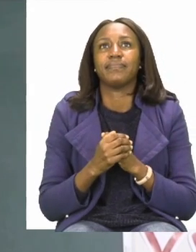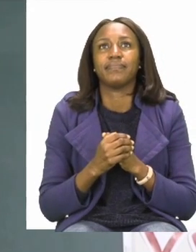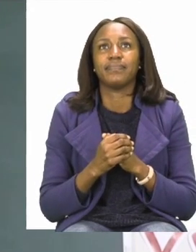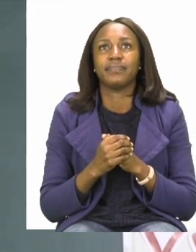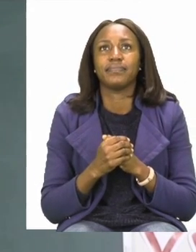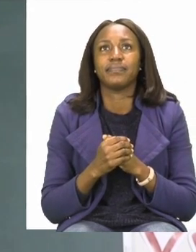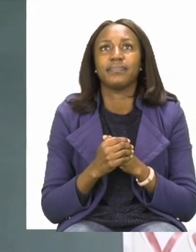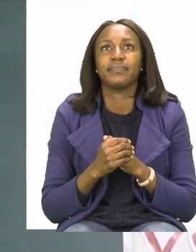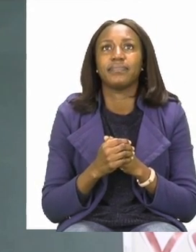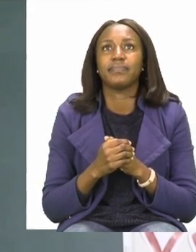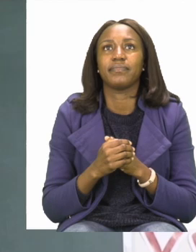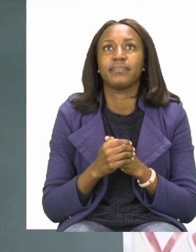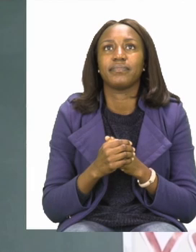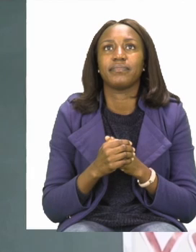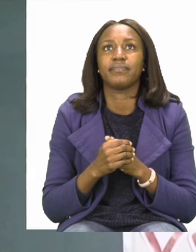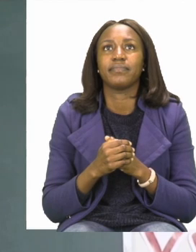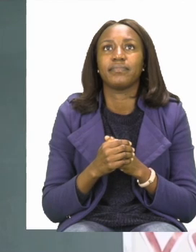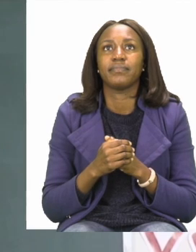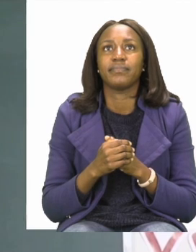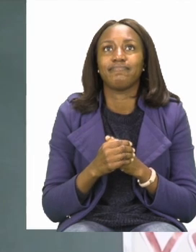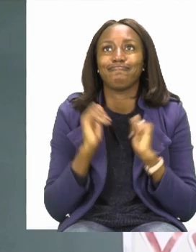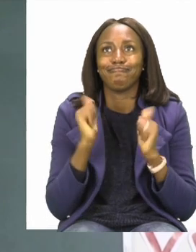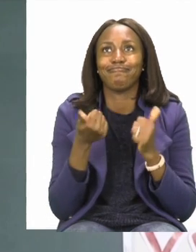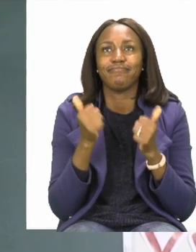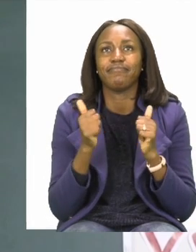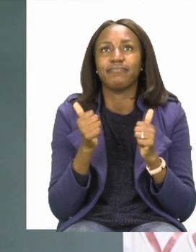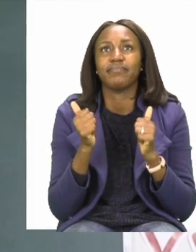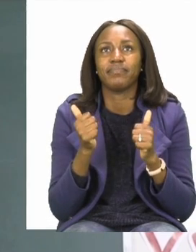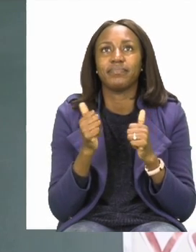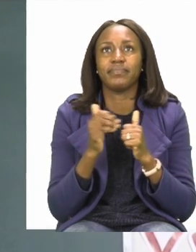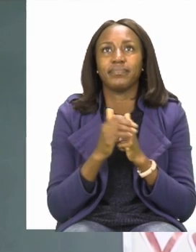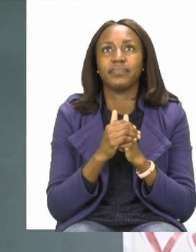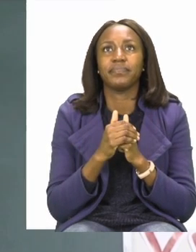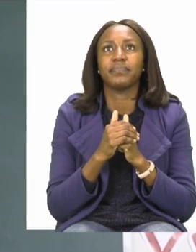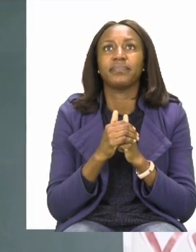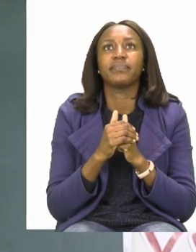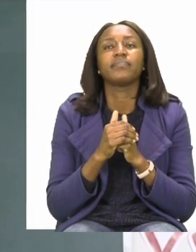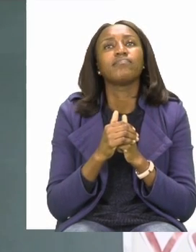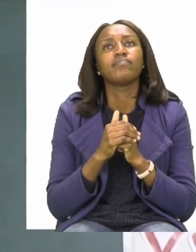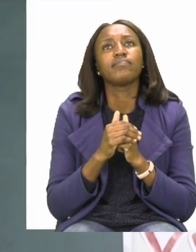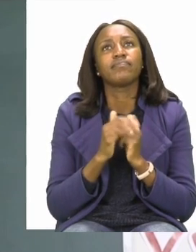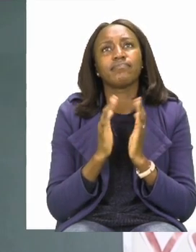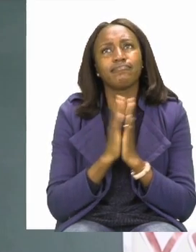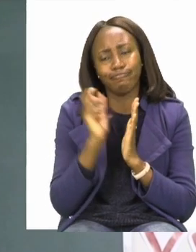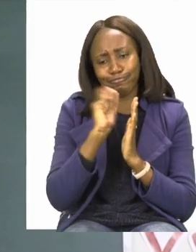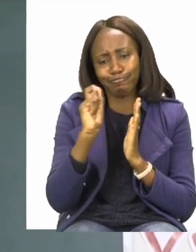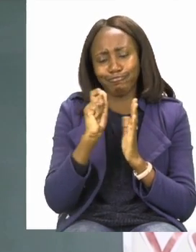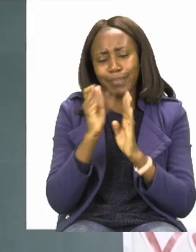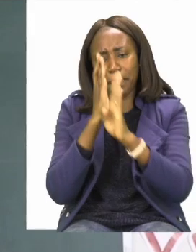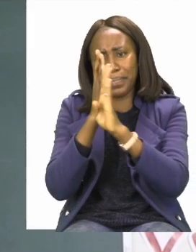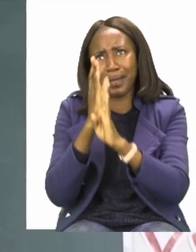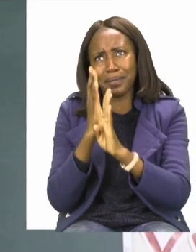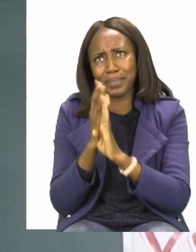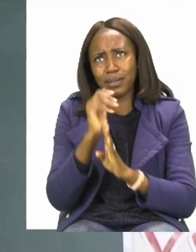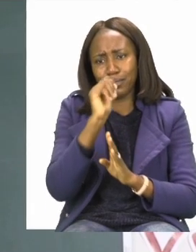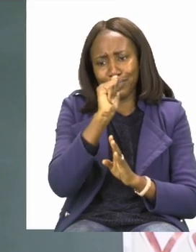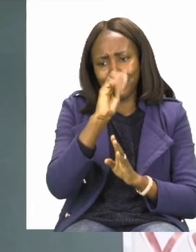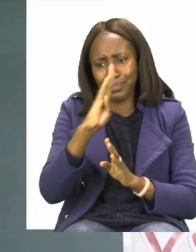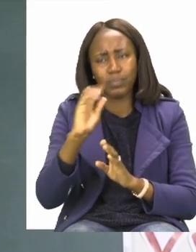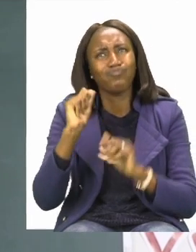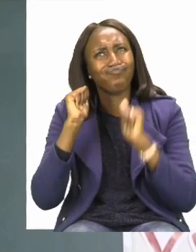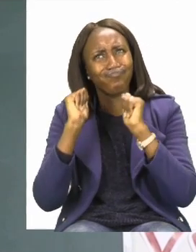There we go. Good job. And make sure that all the letters that are supposed to touch the top line,